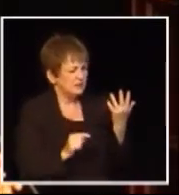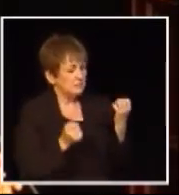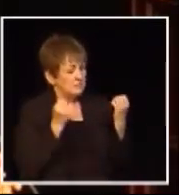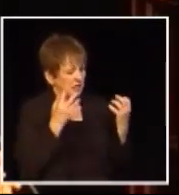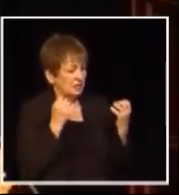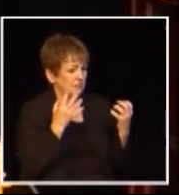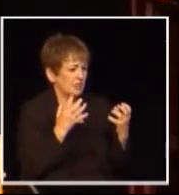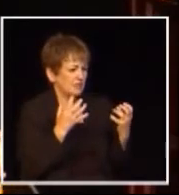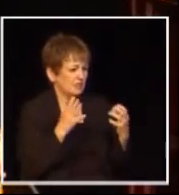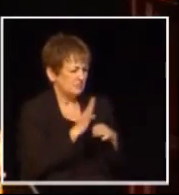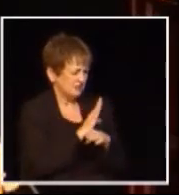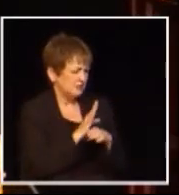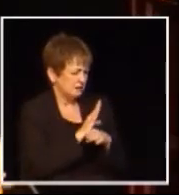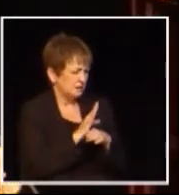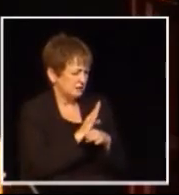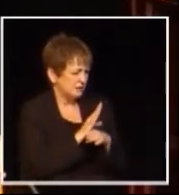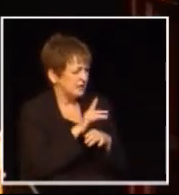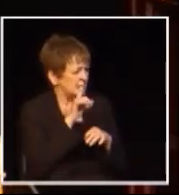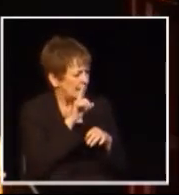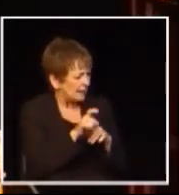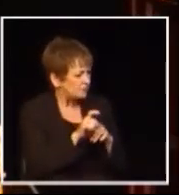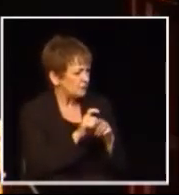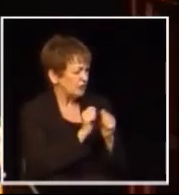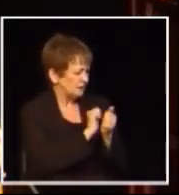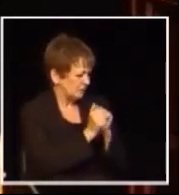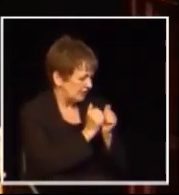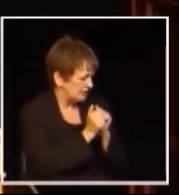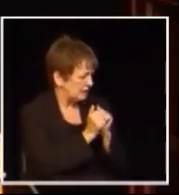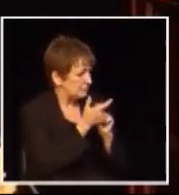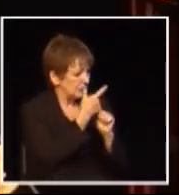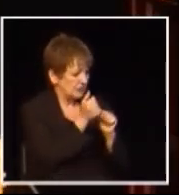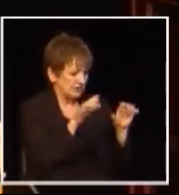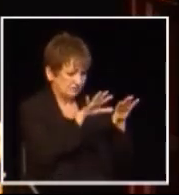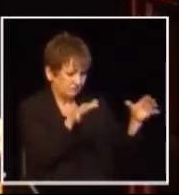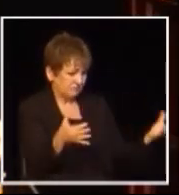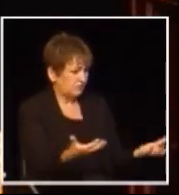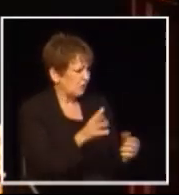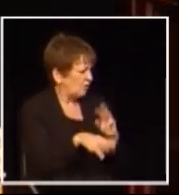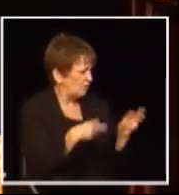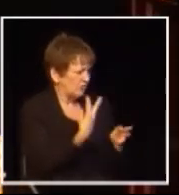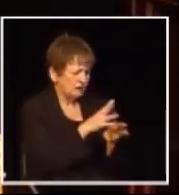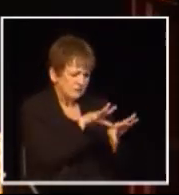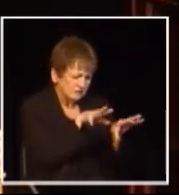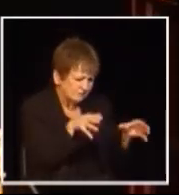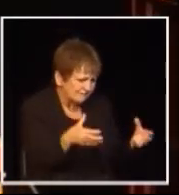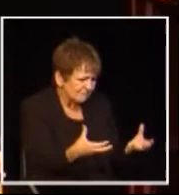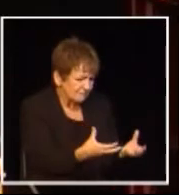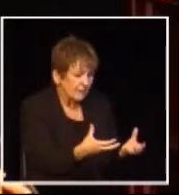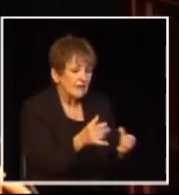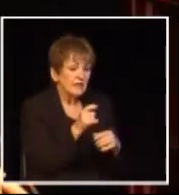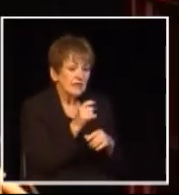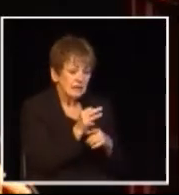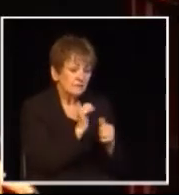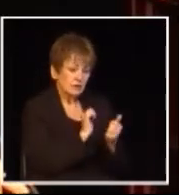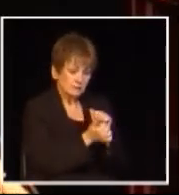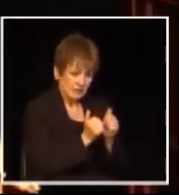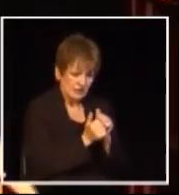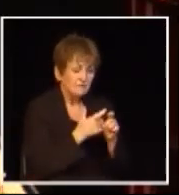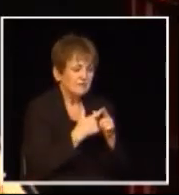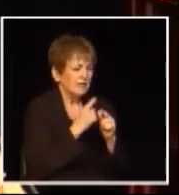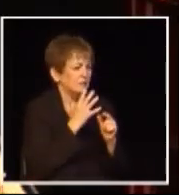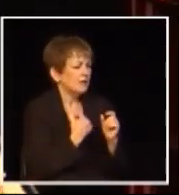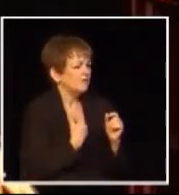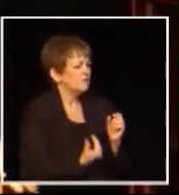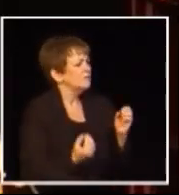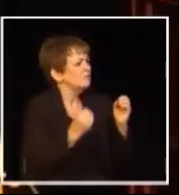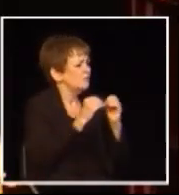film industry in the province major industries in the province have to be competitive it's a global marketplace out there and if we're competitive we're going to